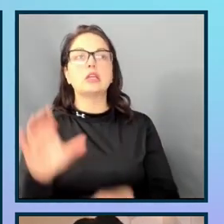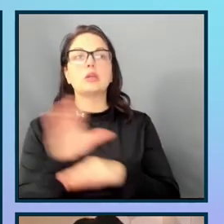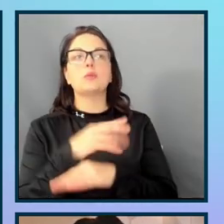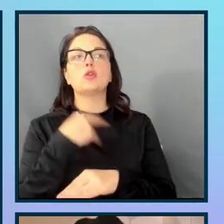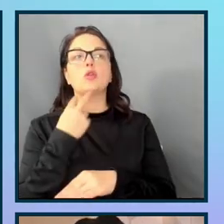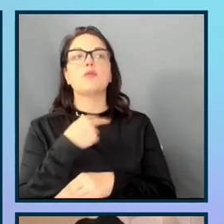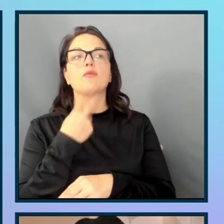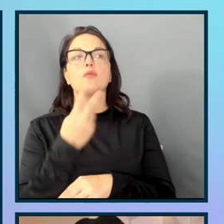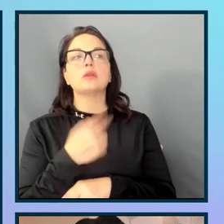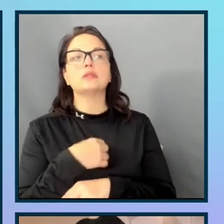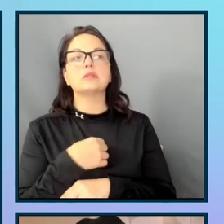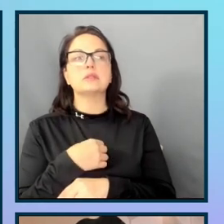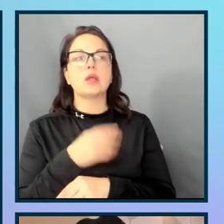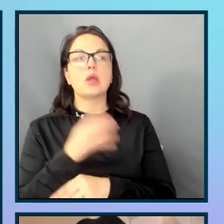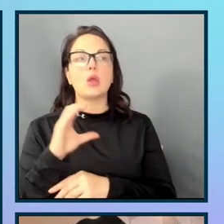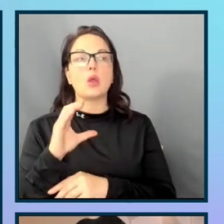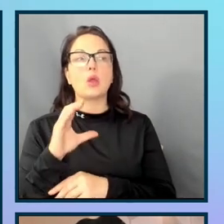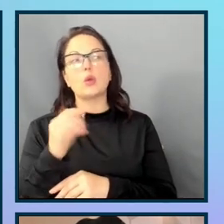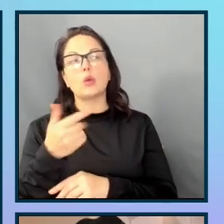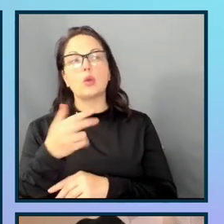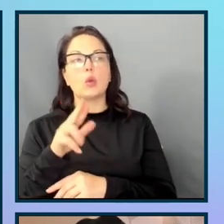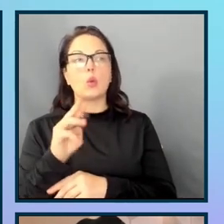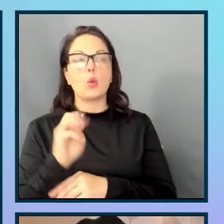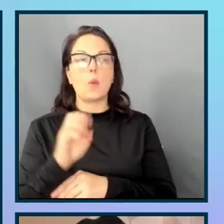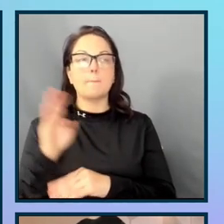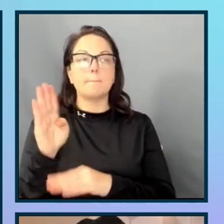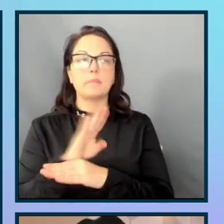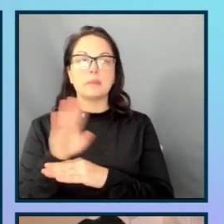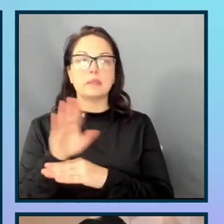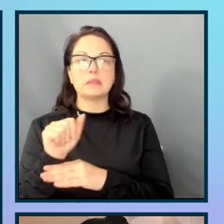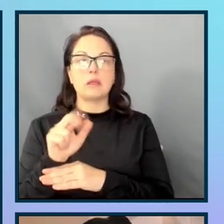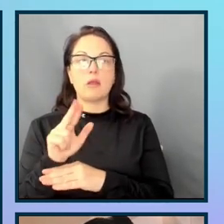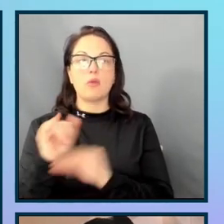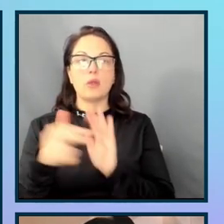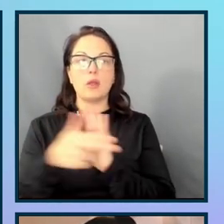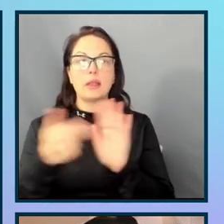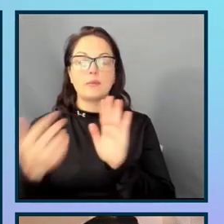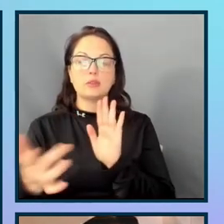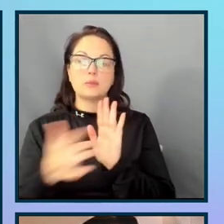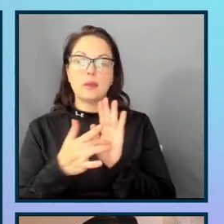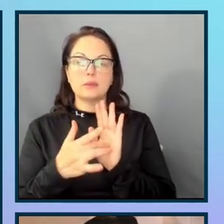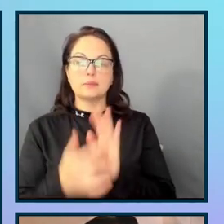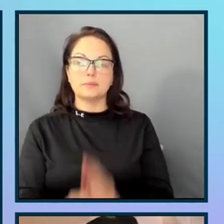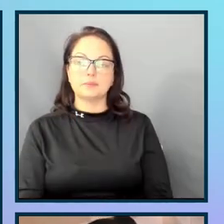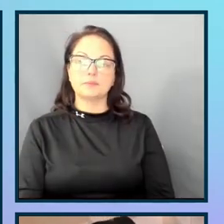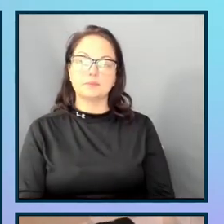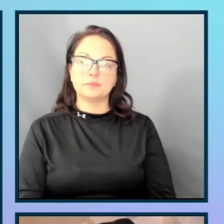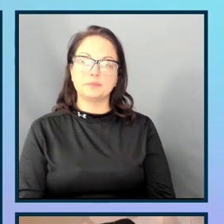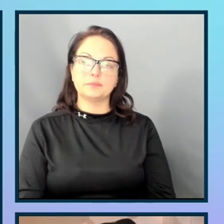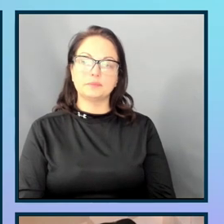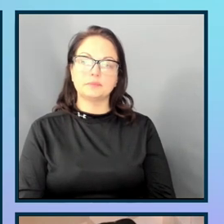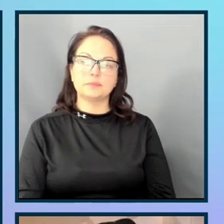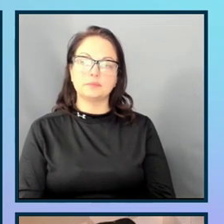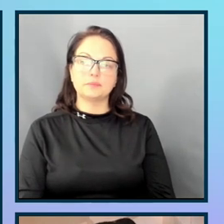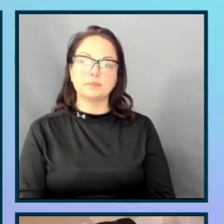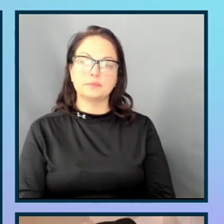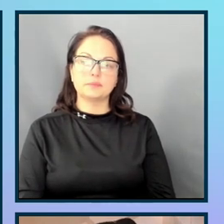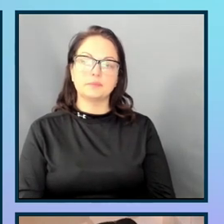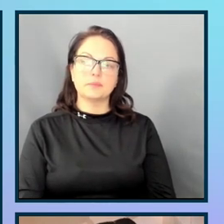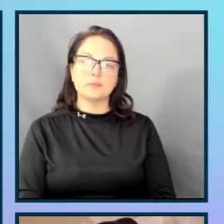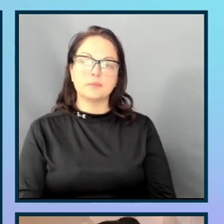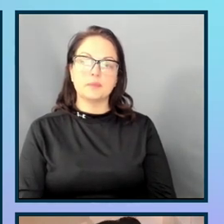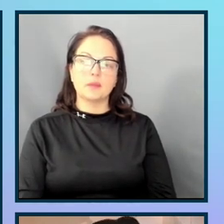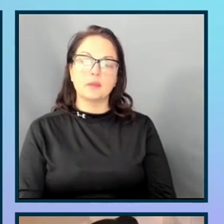Chrome busy, busy. ARIA labels button. So, I just tap into that search button that I've